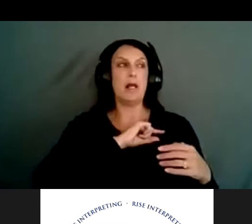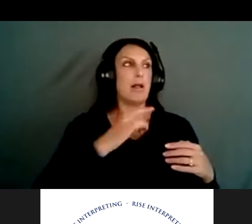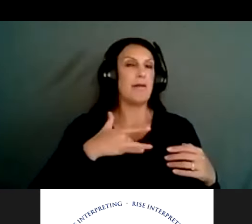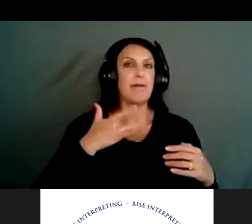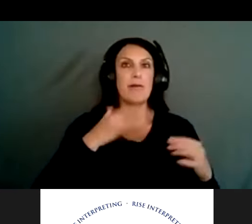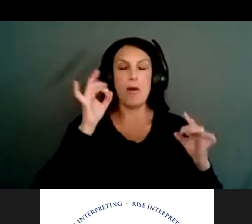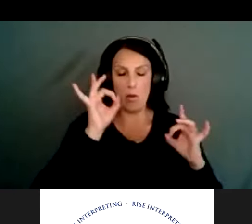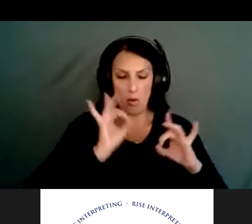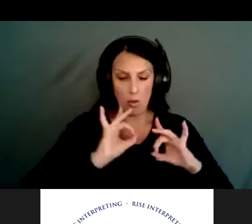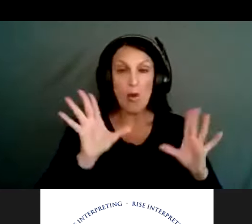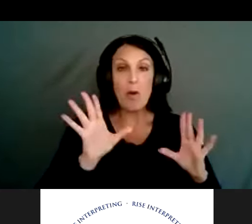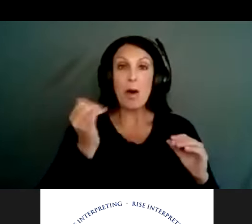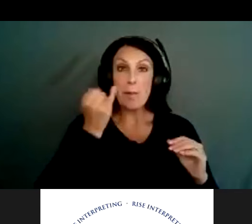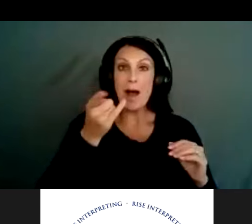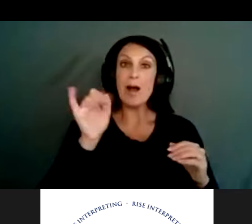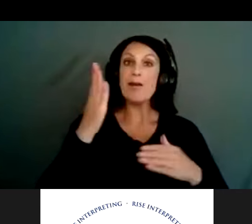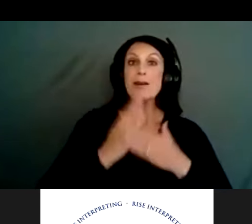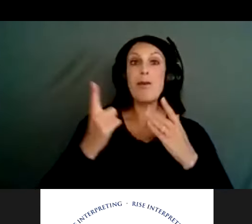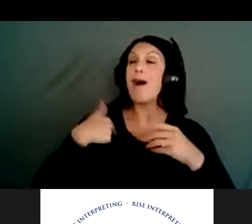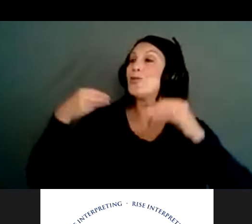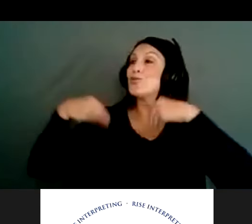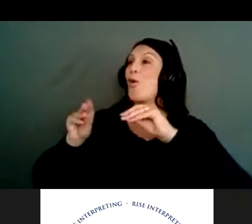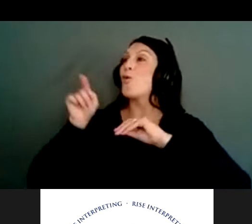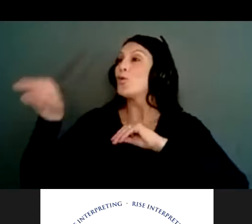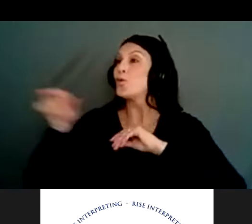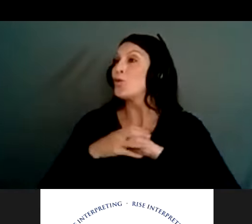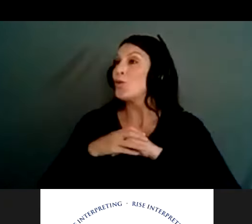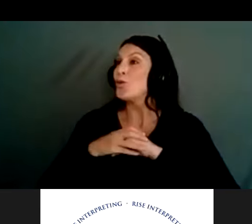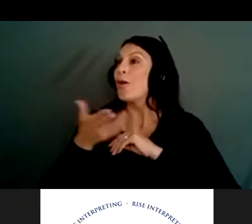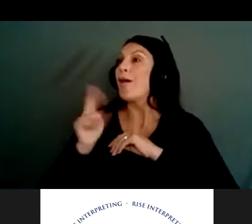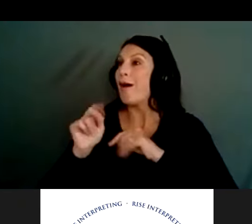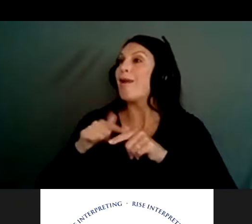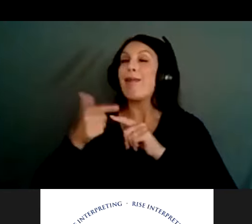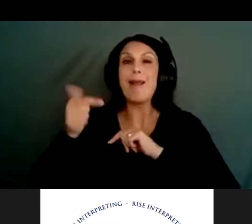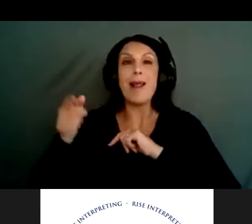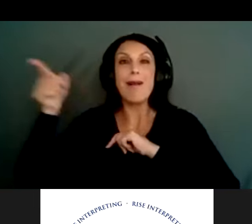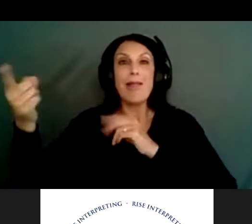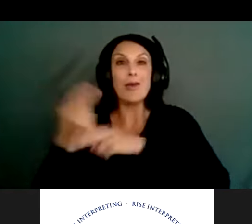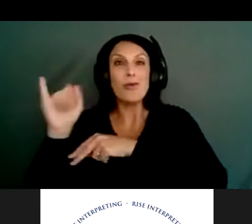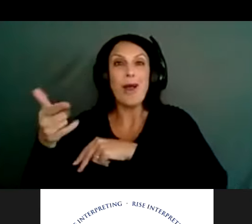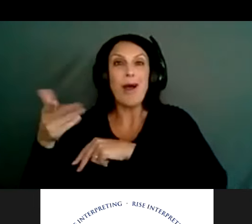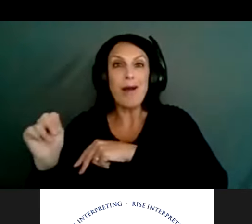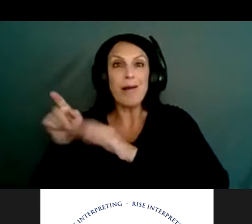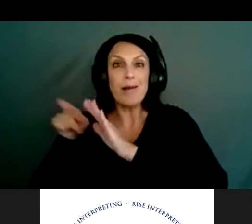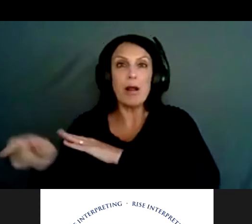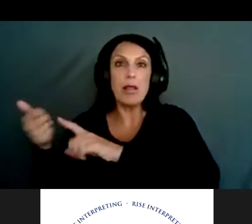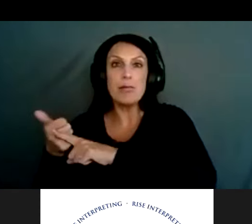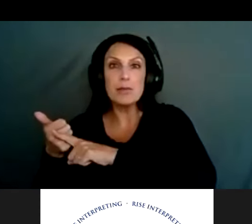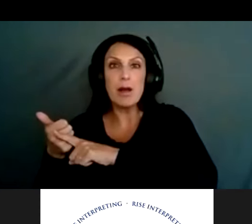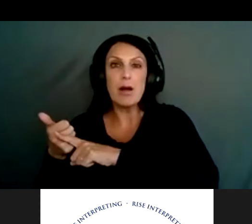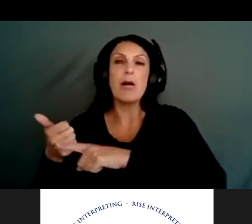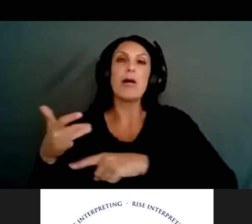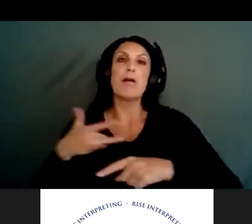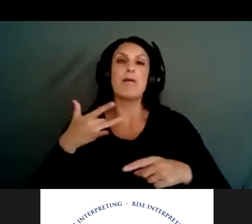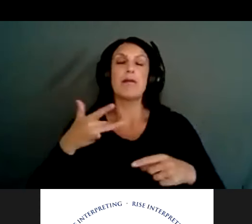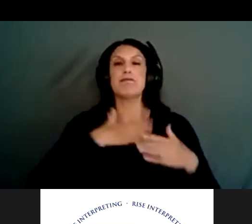someone sold a thing to an individual that ended up being used in a suicide attempt. So we worked with local suicide prevention advocates